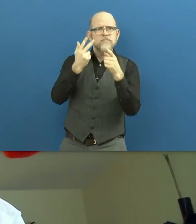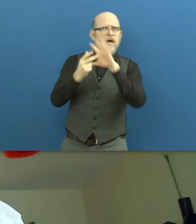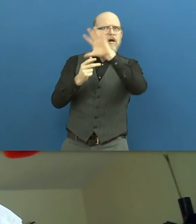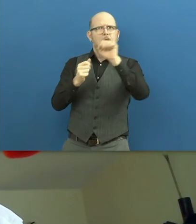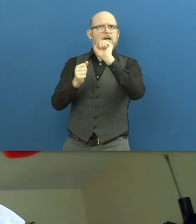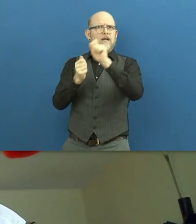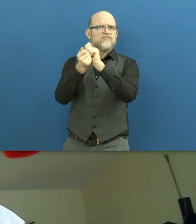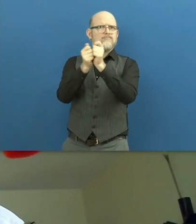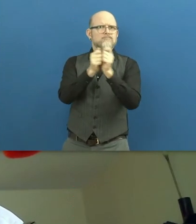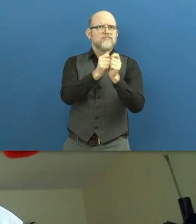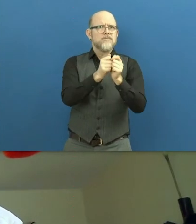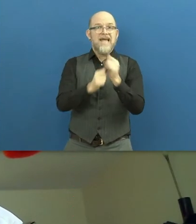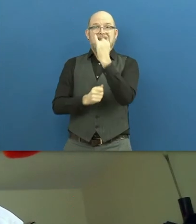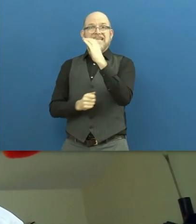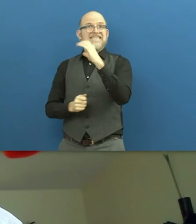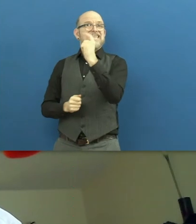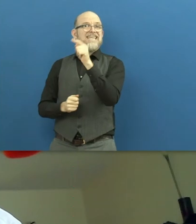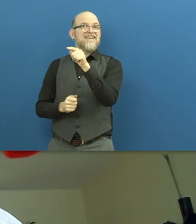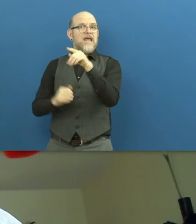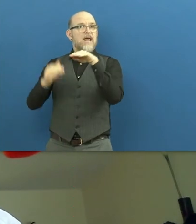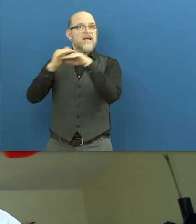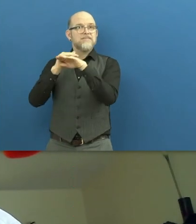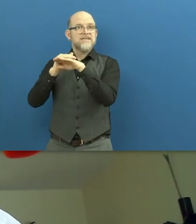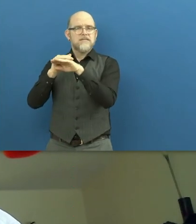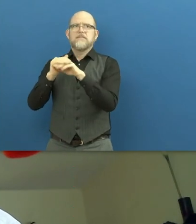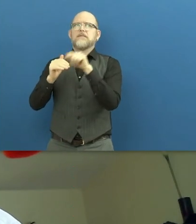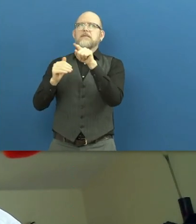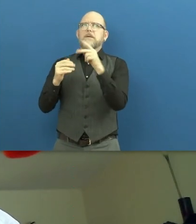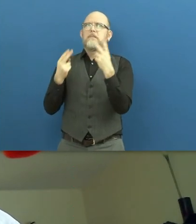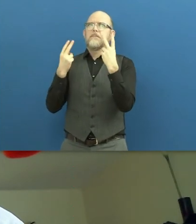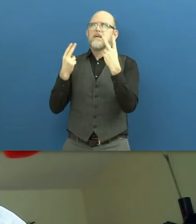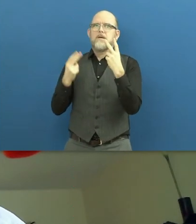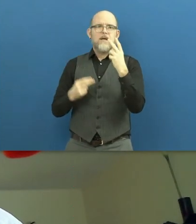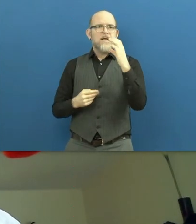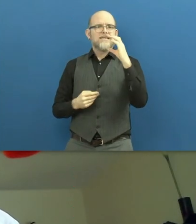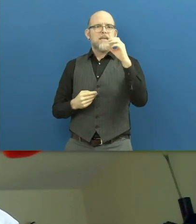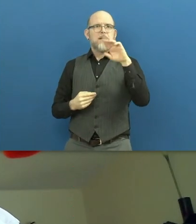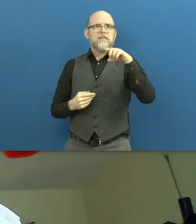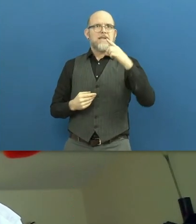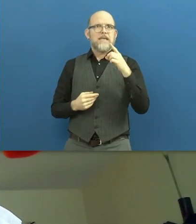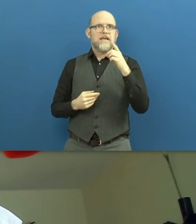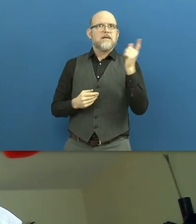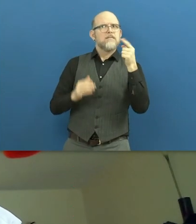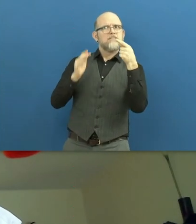Speaking about ICTs, accessibility is one of the CRPD principles as well as